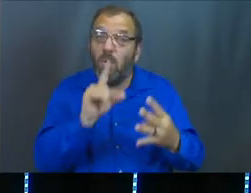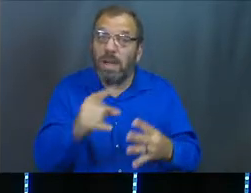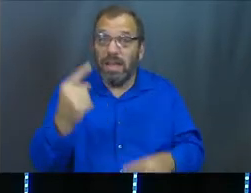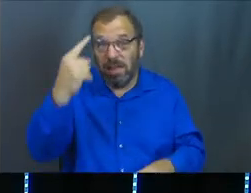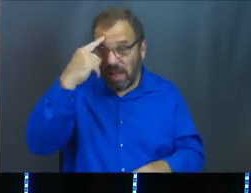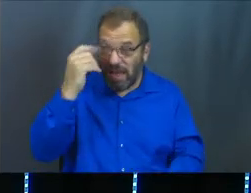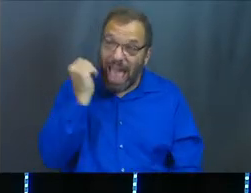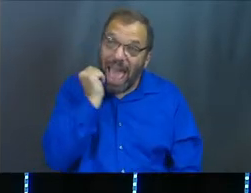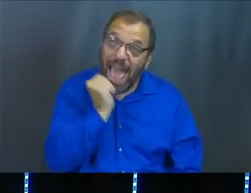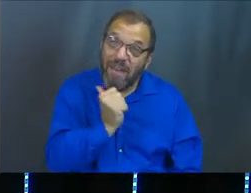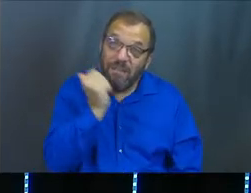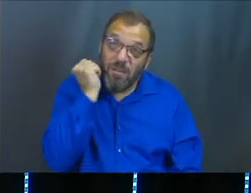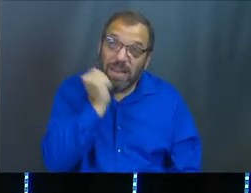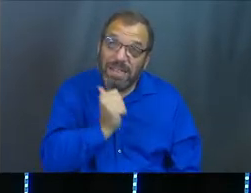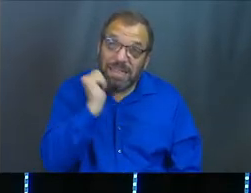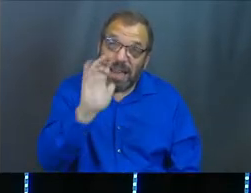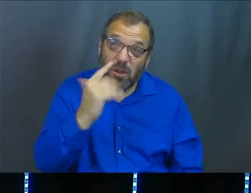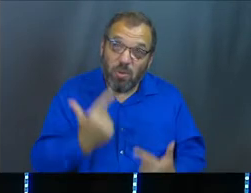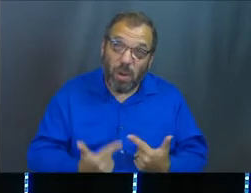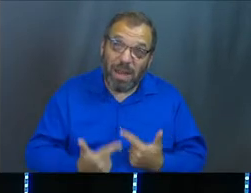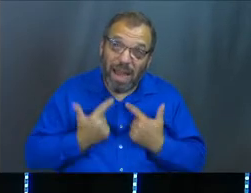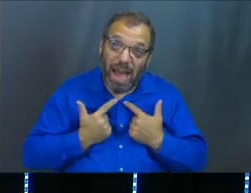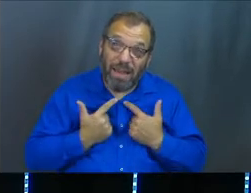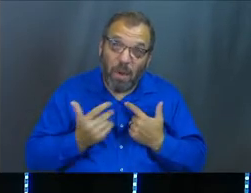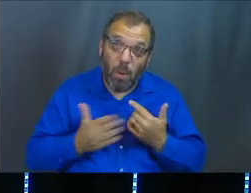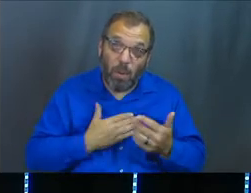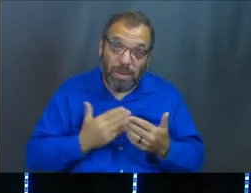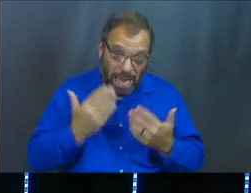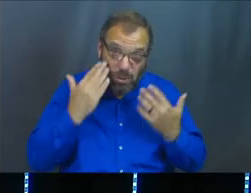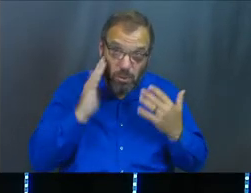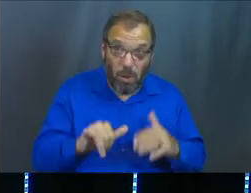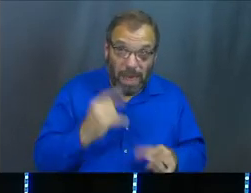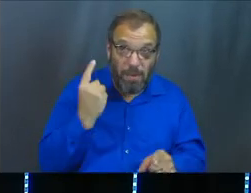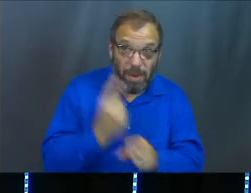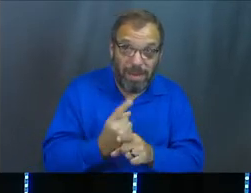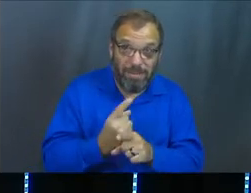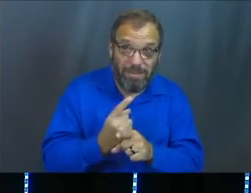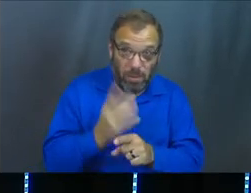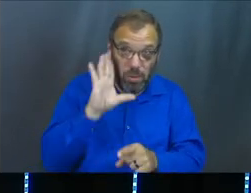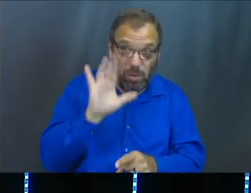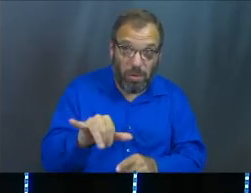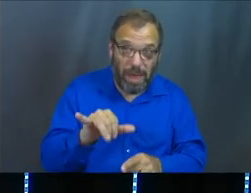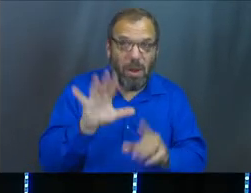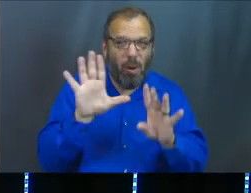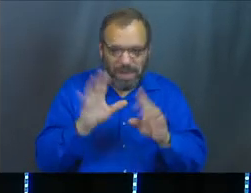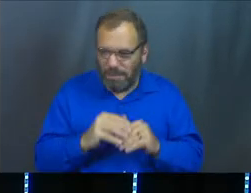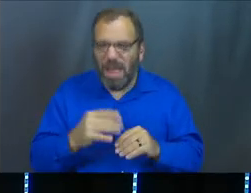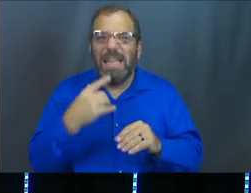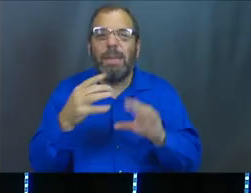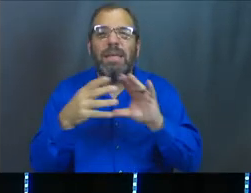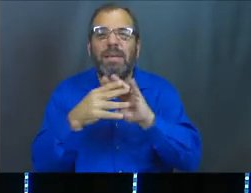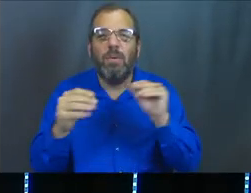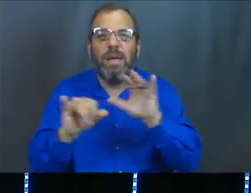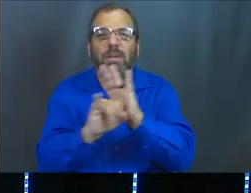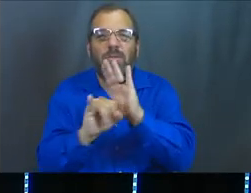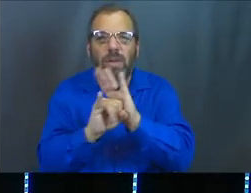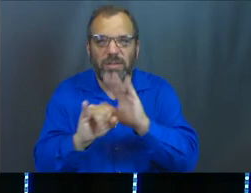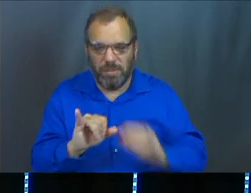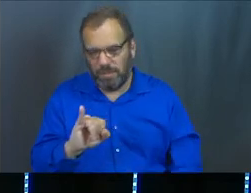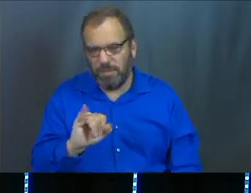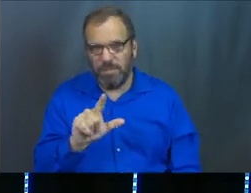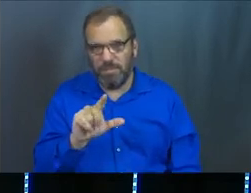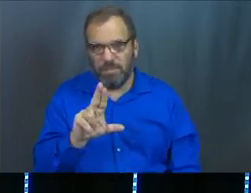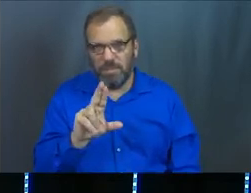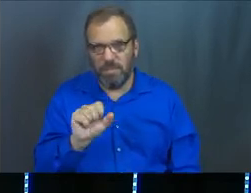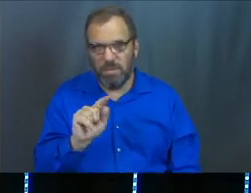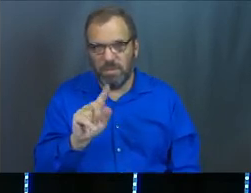we think every single day in our human relationships, whether we realize it or not. So let me give you an illustration for that. Okay.